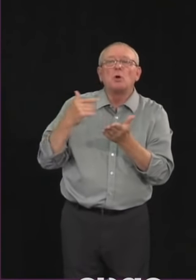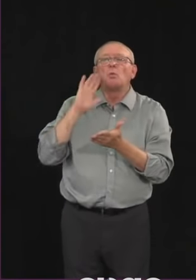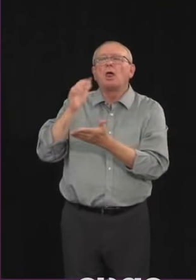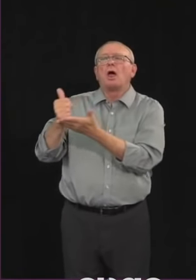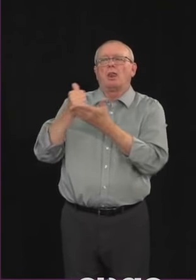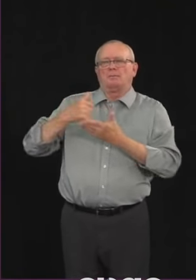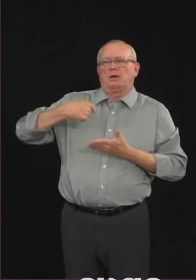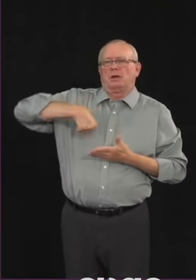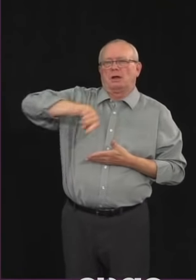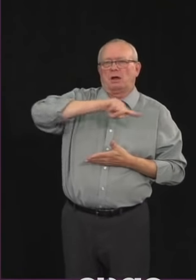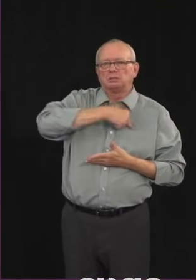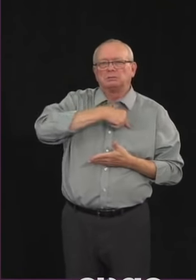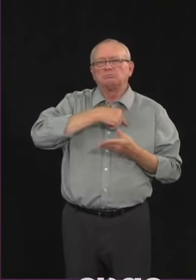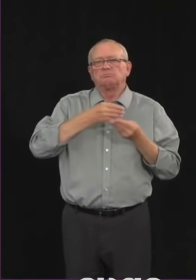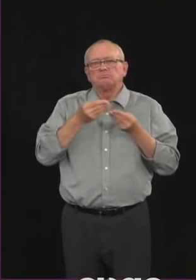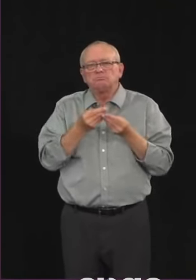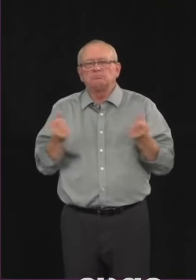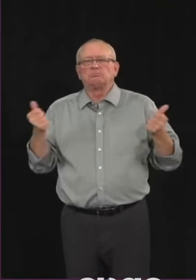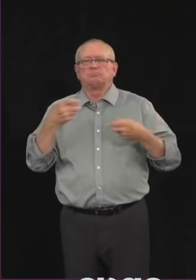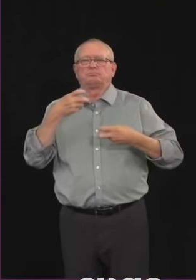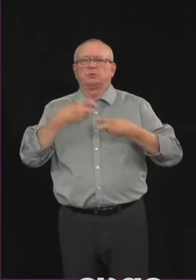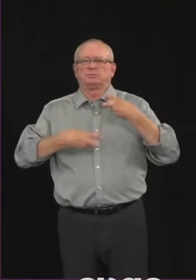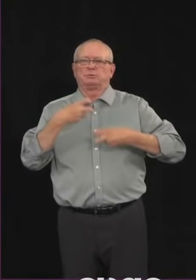today's press conference thank you you very much everyone